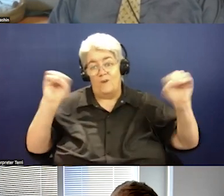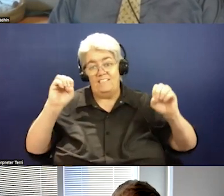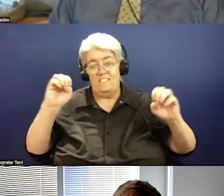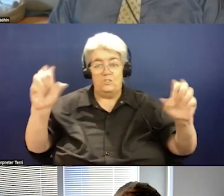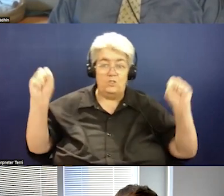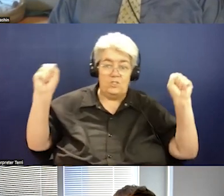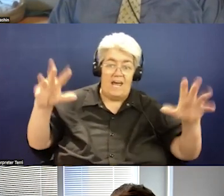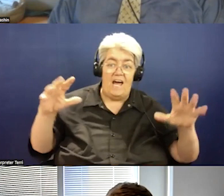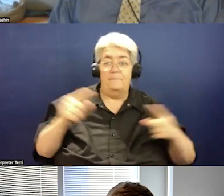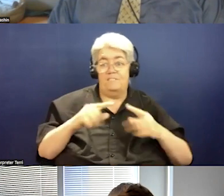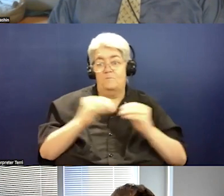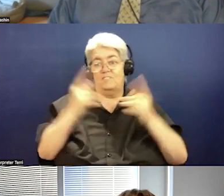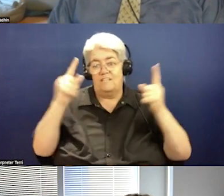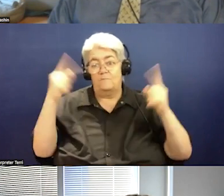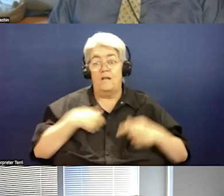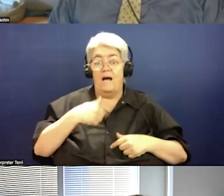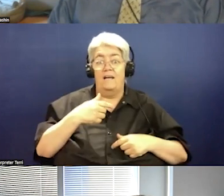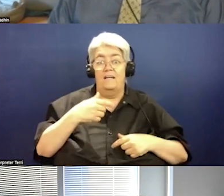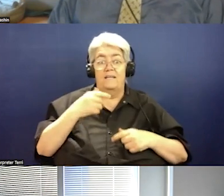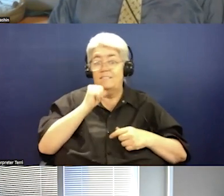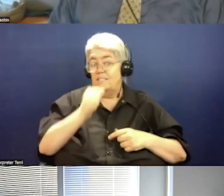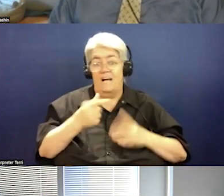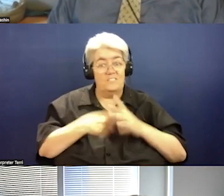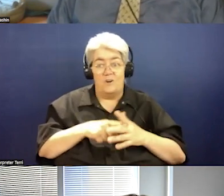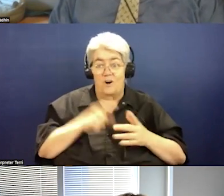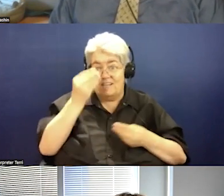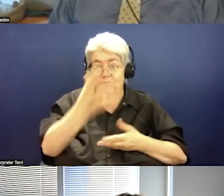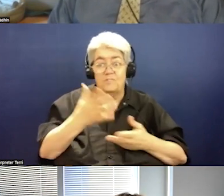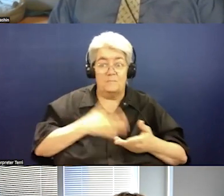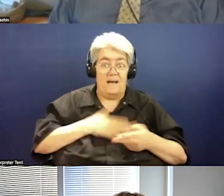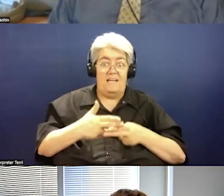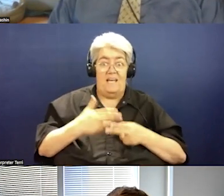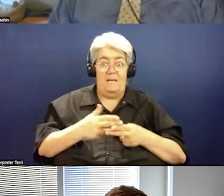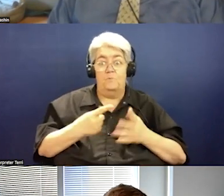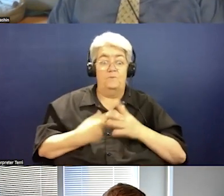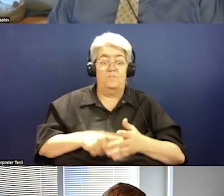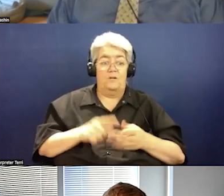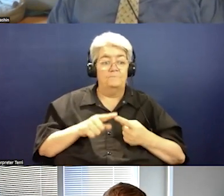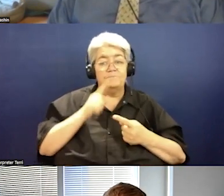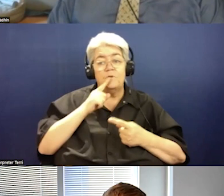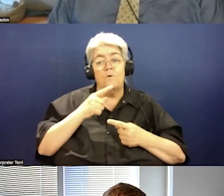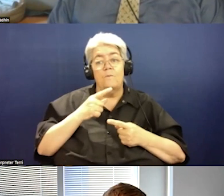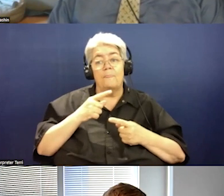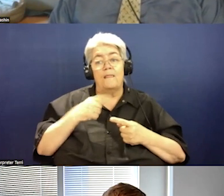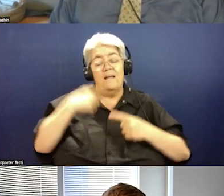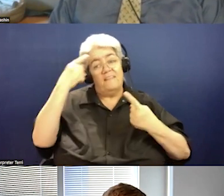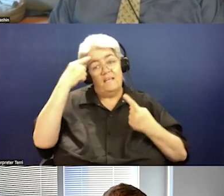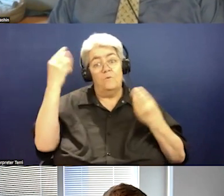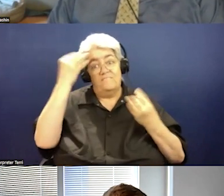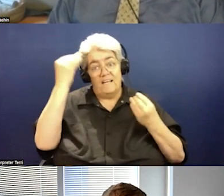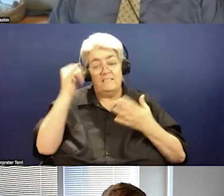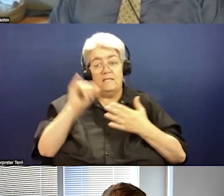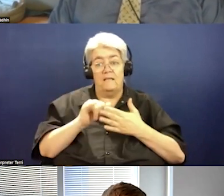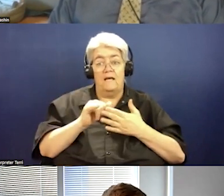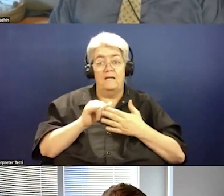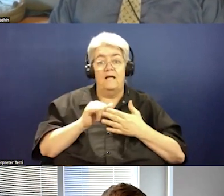And I think I even neglected to say my name at the outset of the conversation. So I appreciate that. And I think reflecting that, you know,